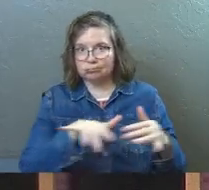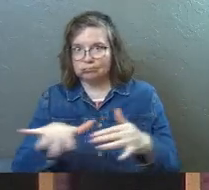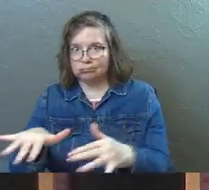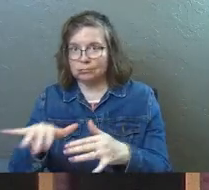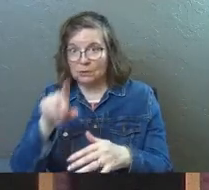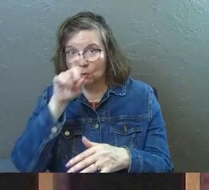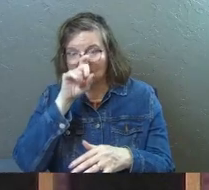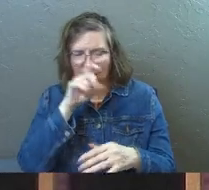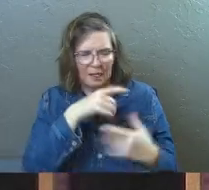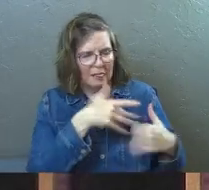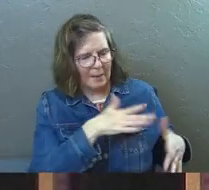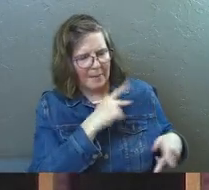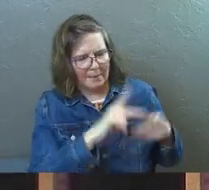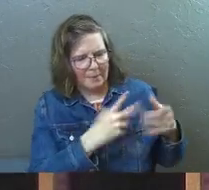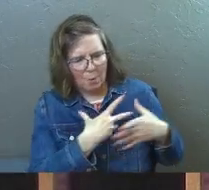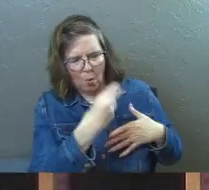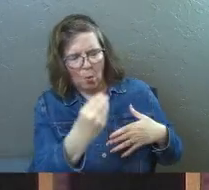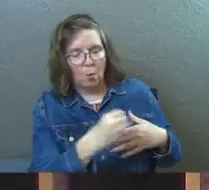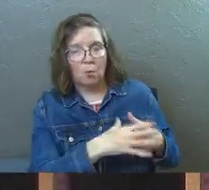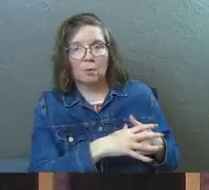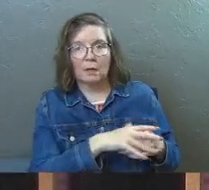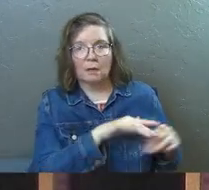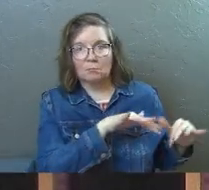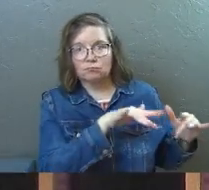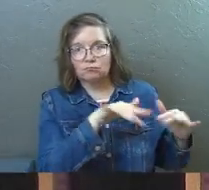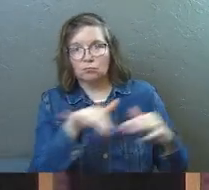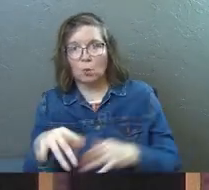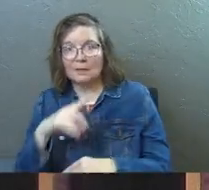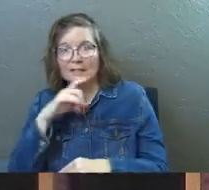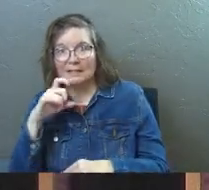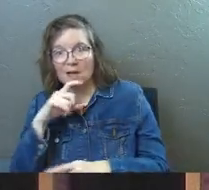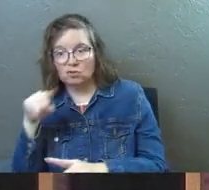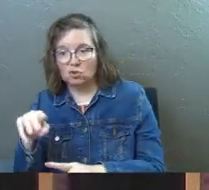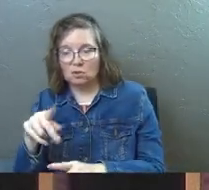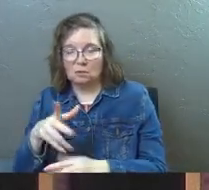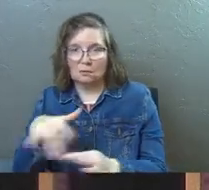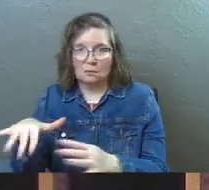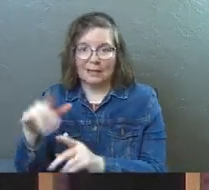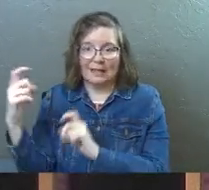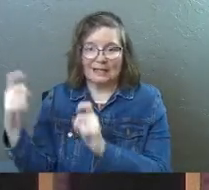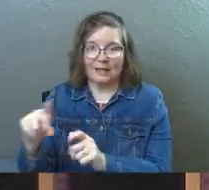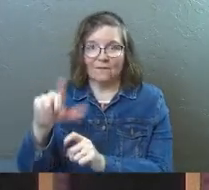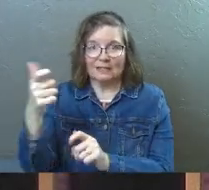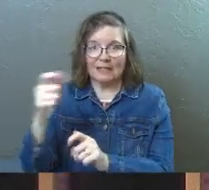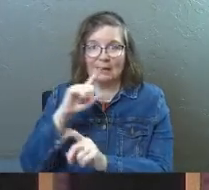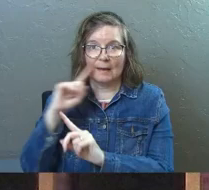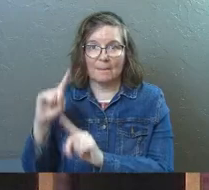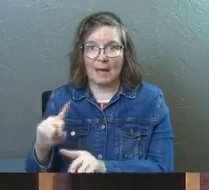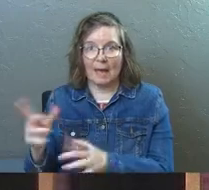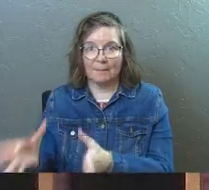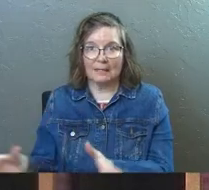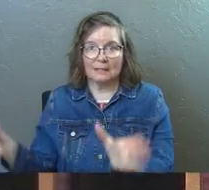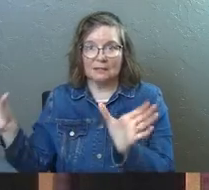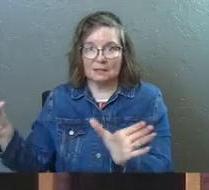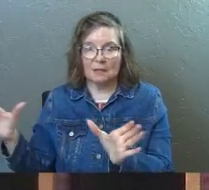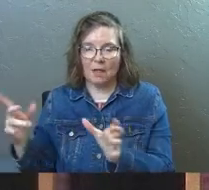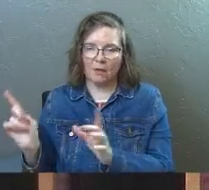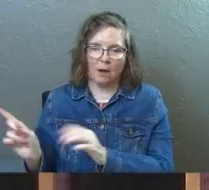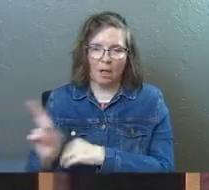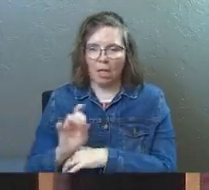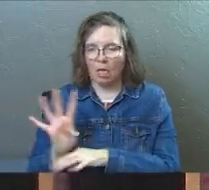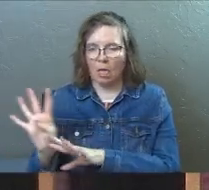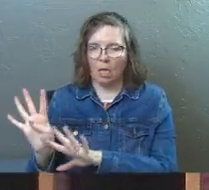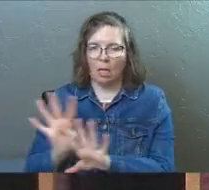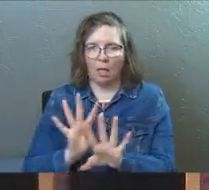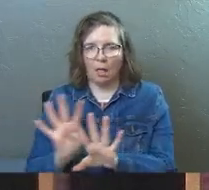out of Egypt. Let my people go, right? And they go into the Sinai desert and he gets the 10 commandments and then they wander around the desert for